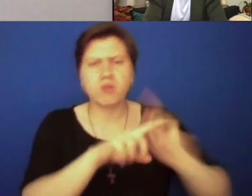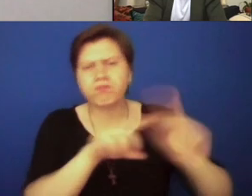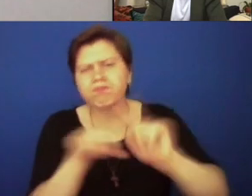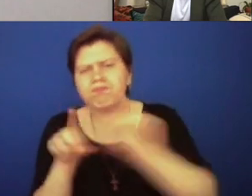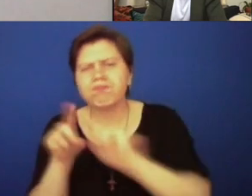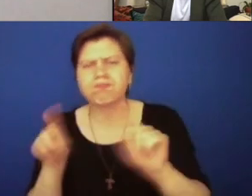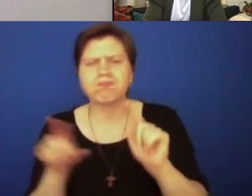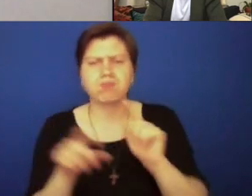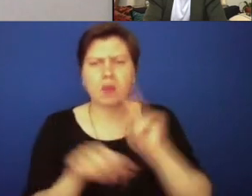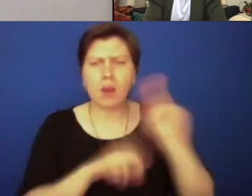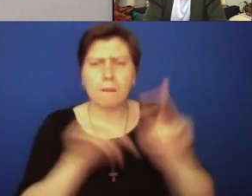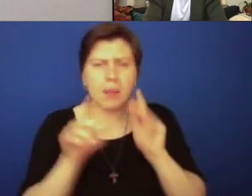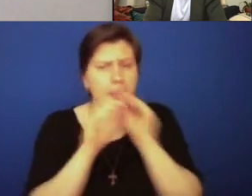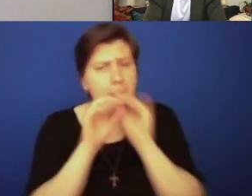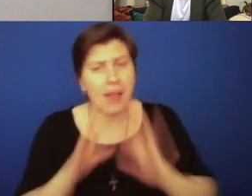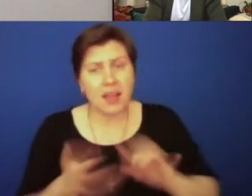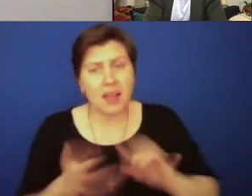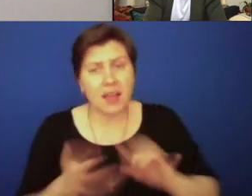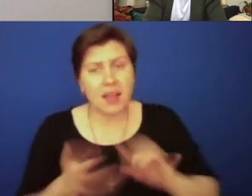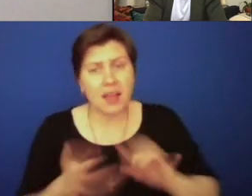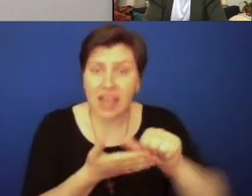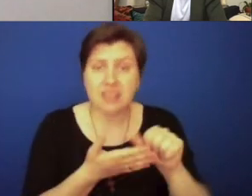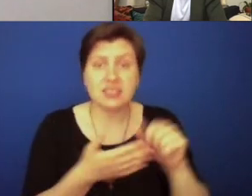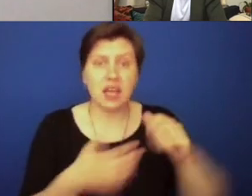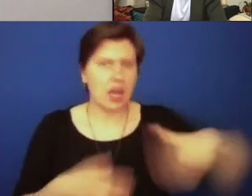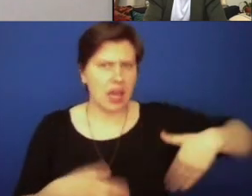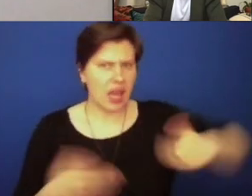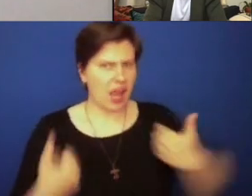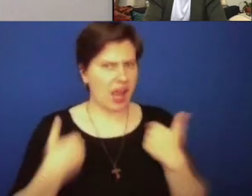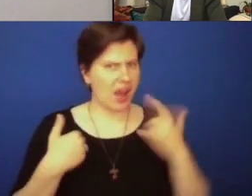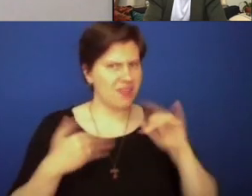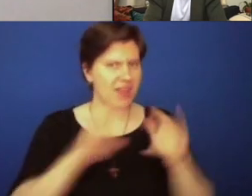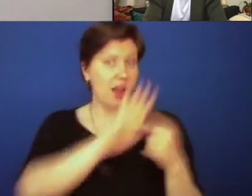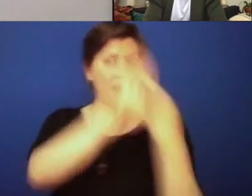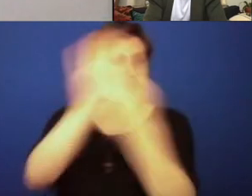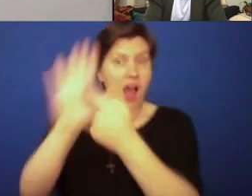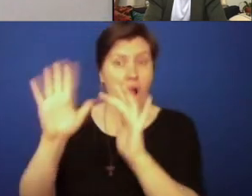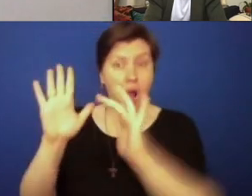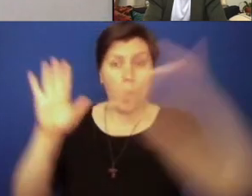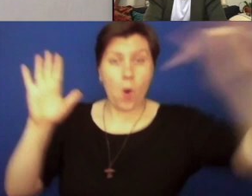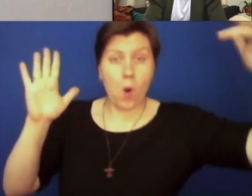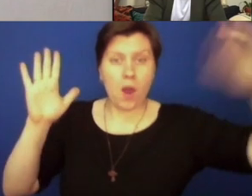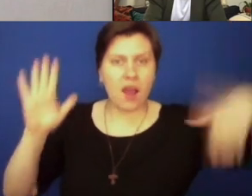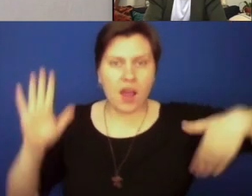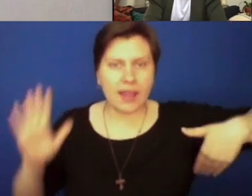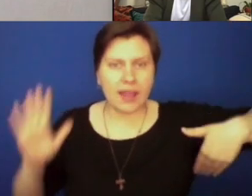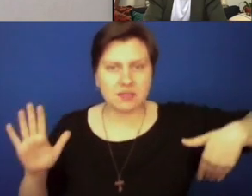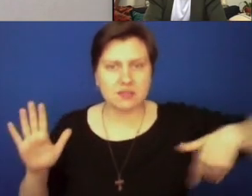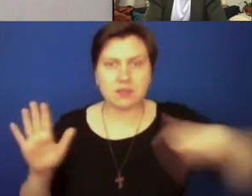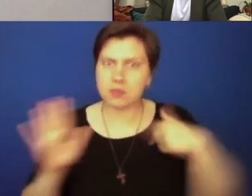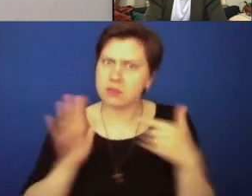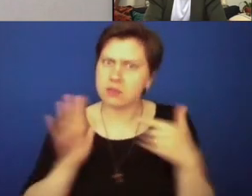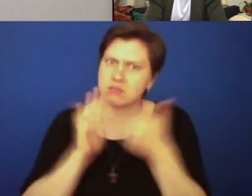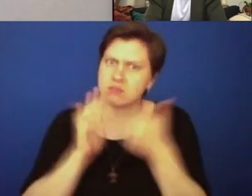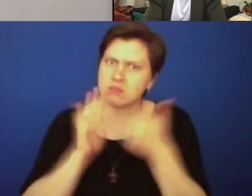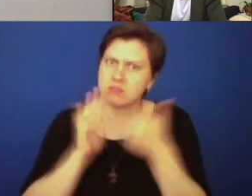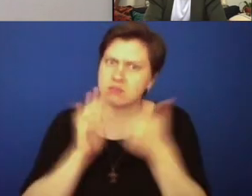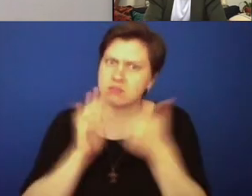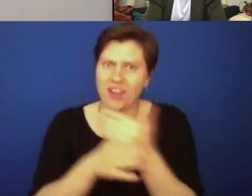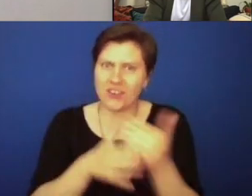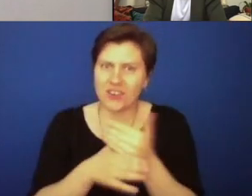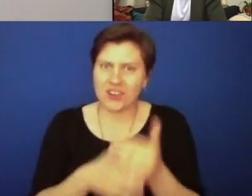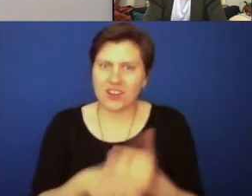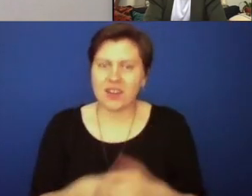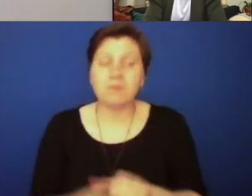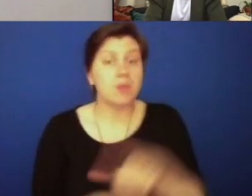saints and blessed that have not really had their shine that they deserve in Catholic history and Catholic conversations. And the